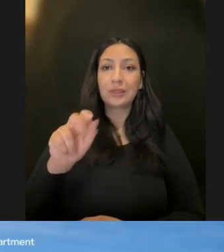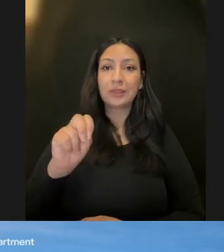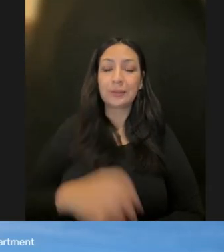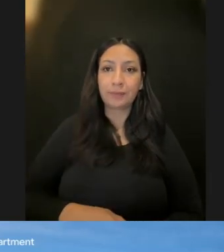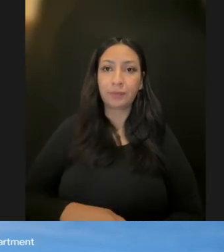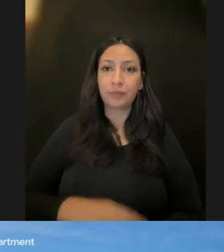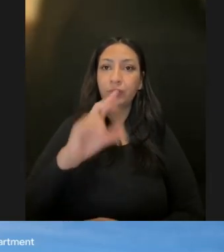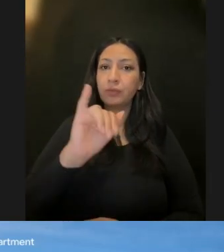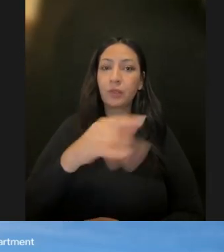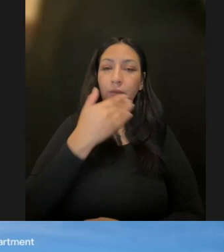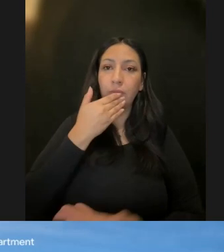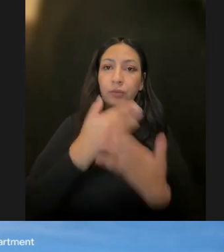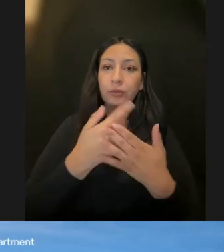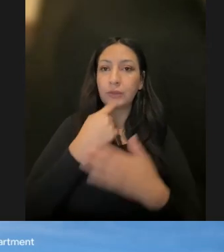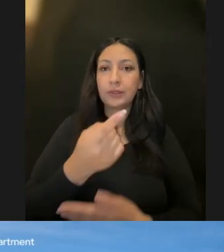No, that was well said.